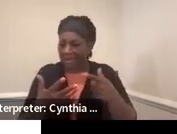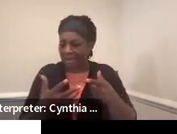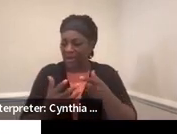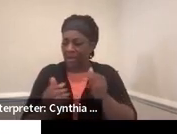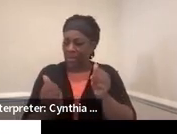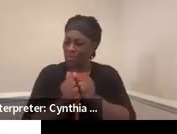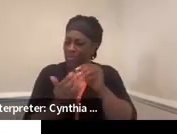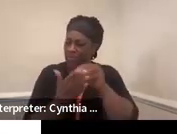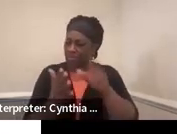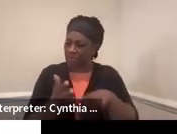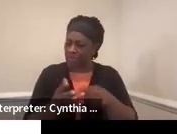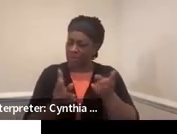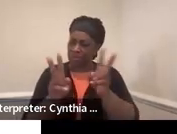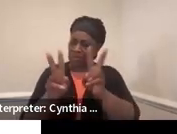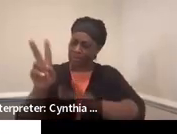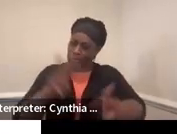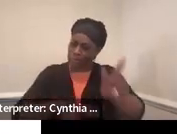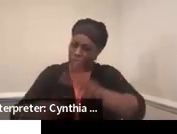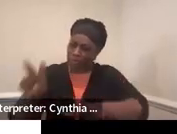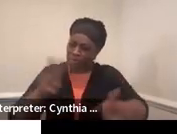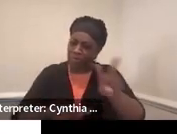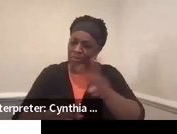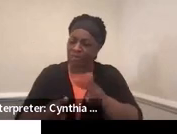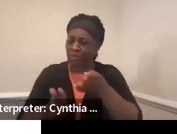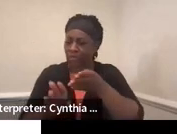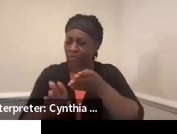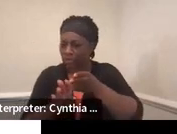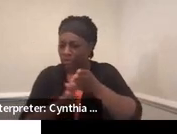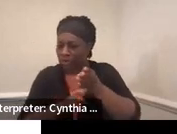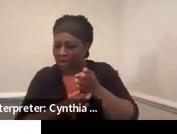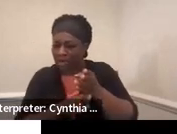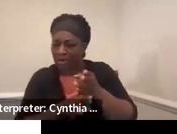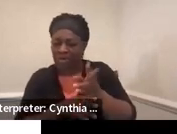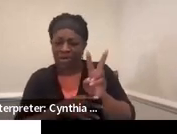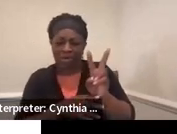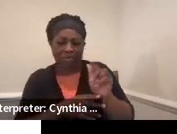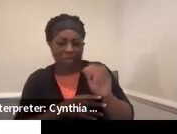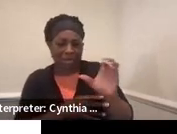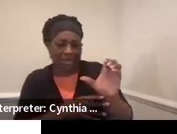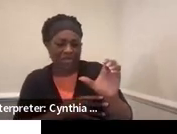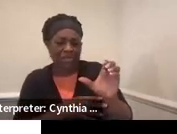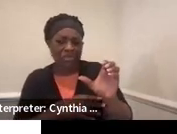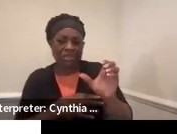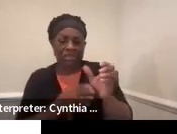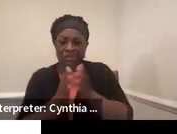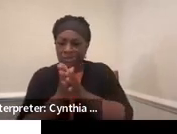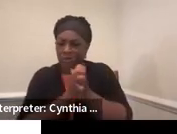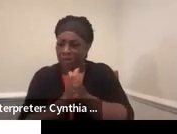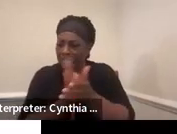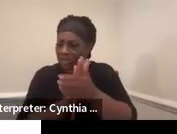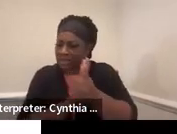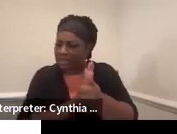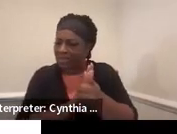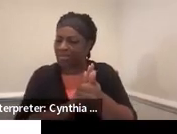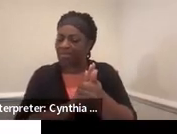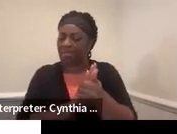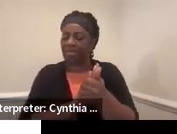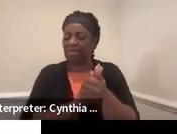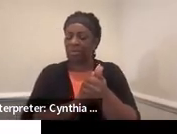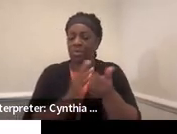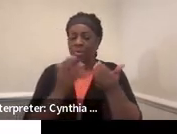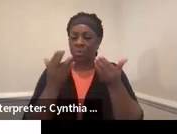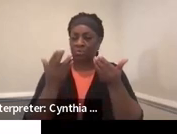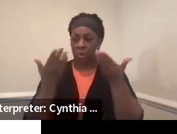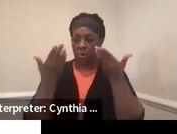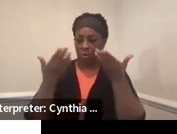But just career vocational interest and skills and self-determination skills. So what we don't want to do is